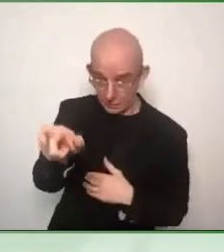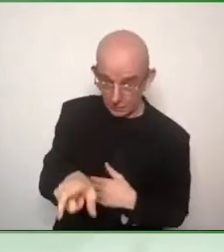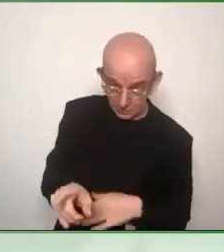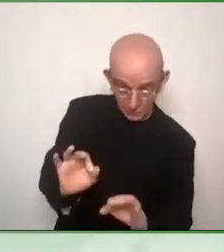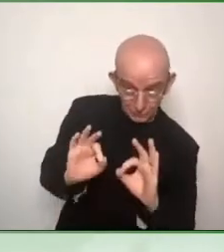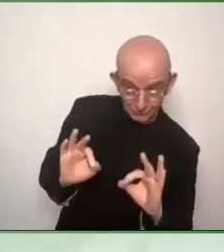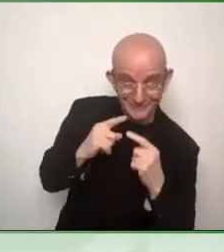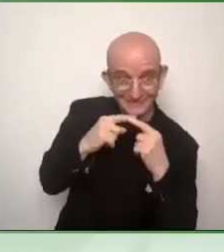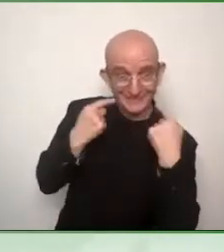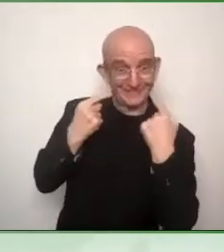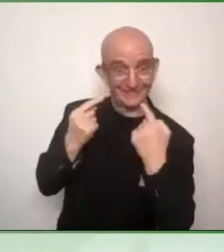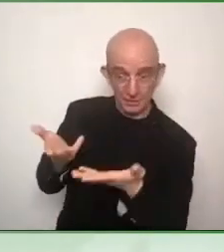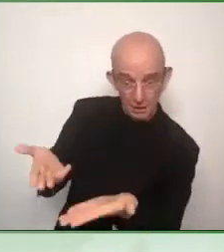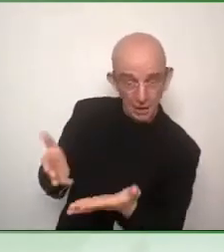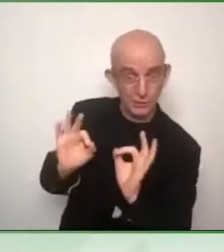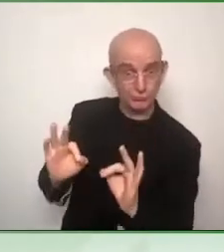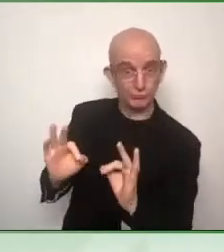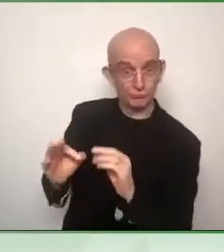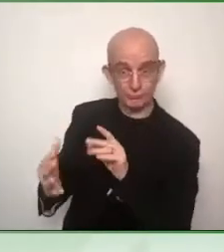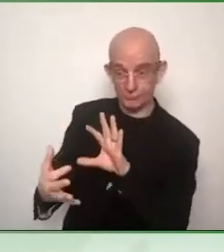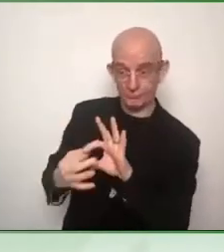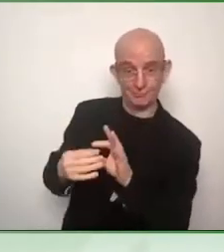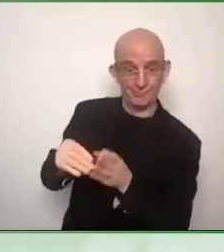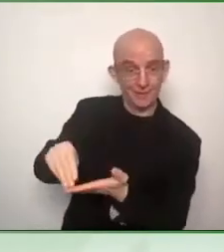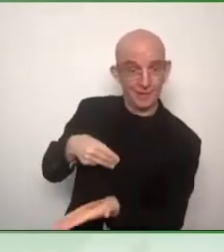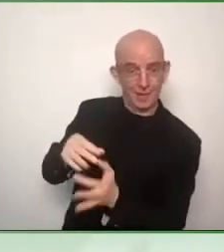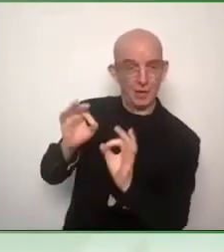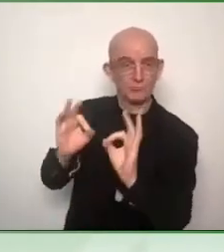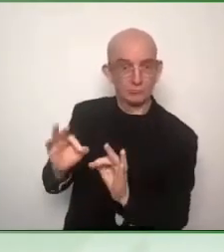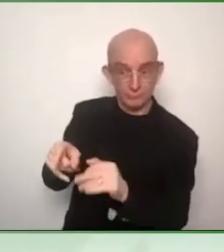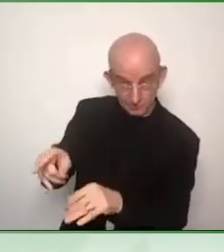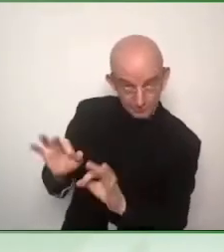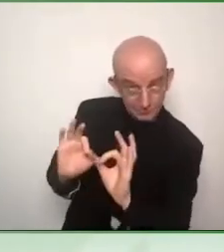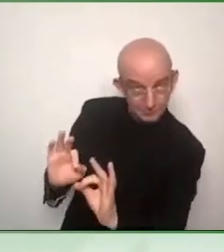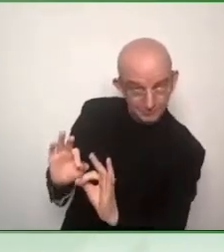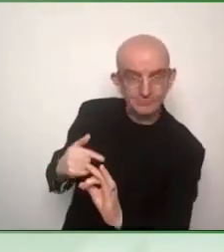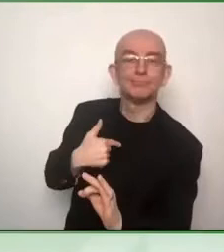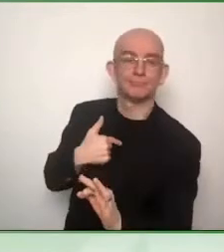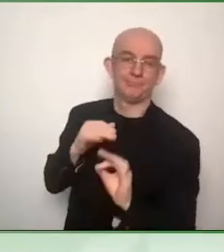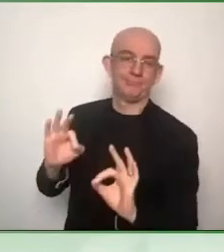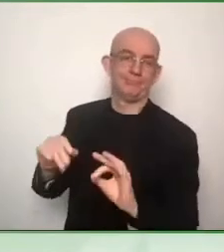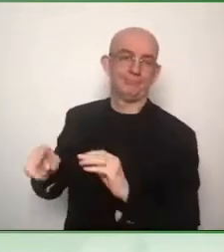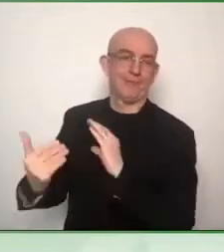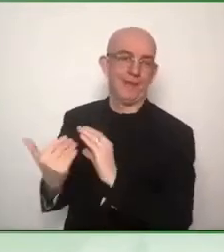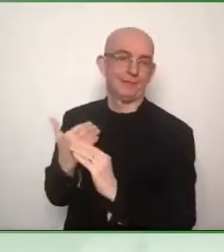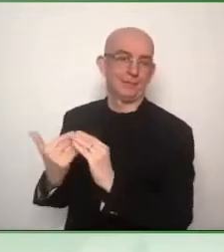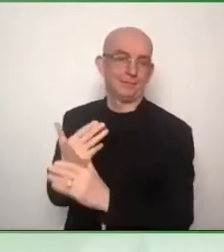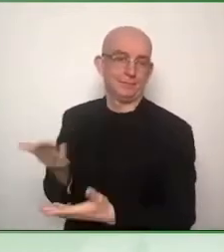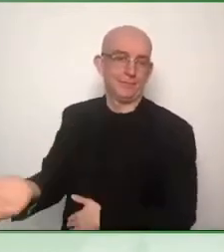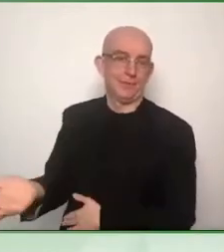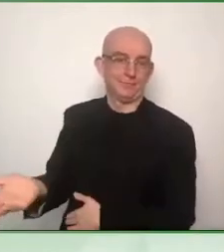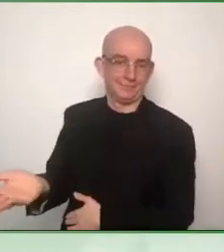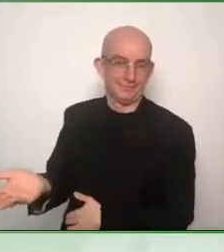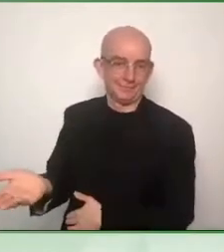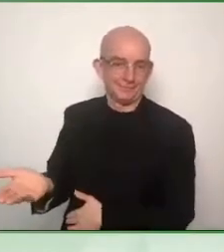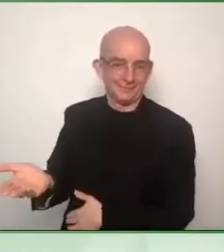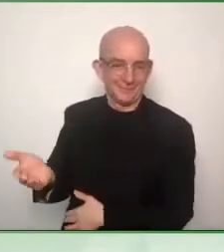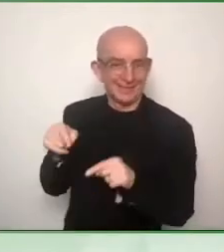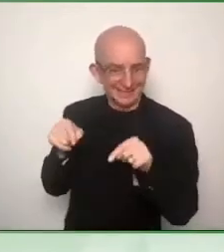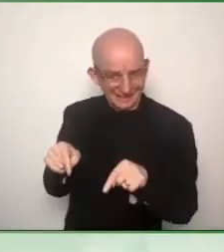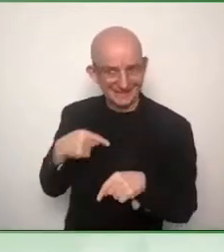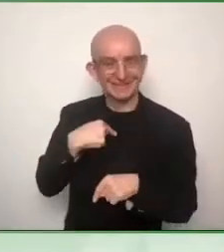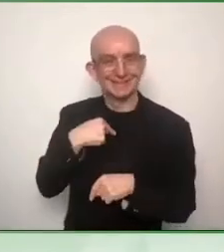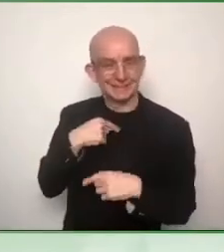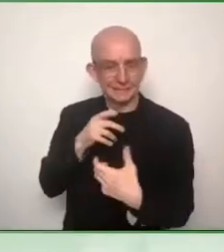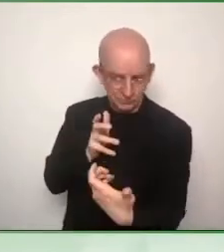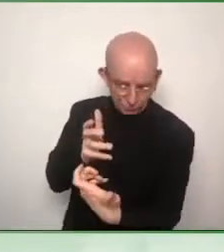apply accessibility across the whole range of products and services. I think, you know, we're talking